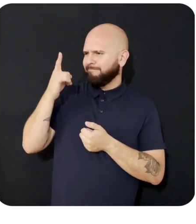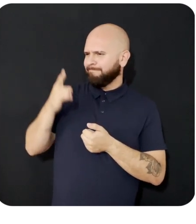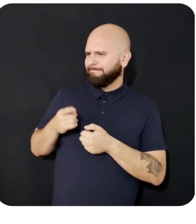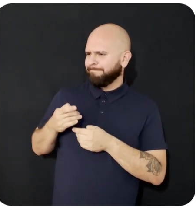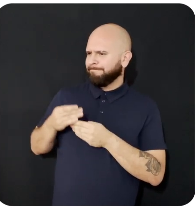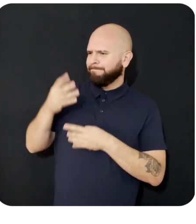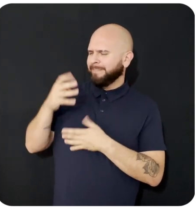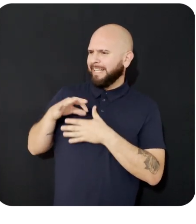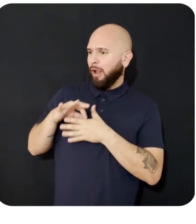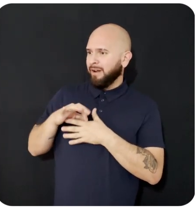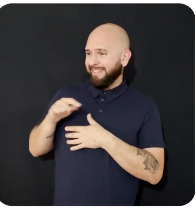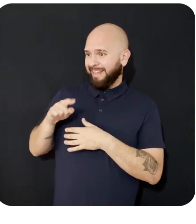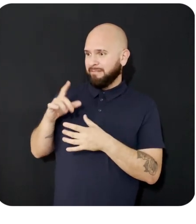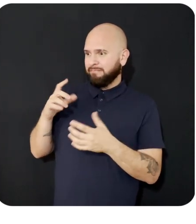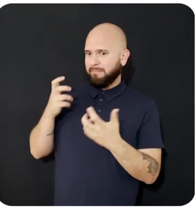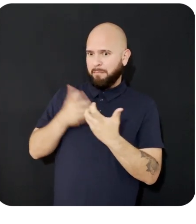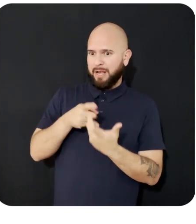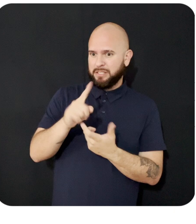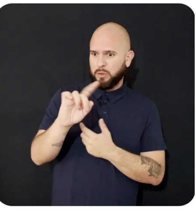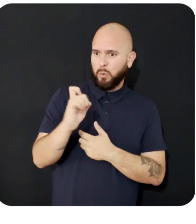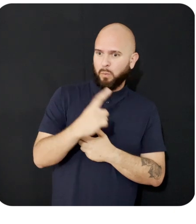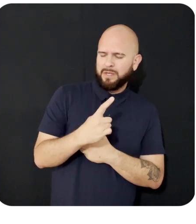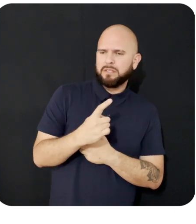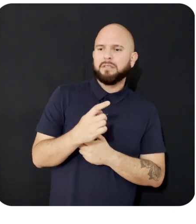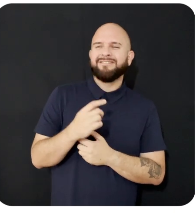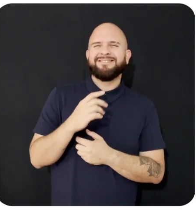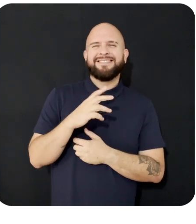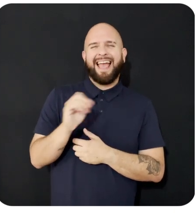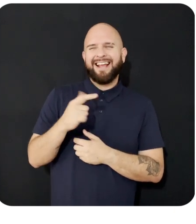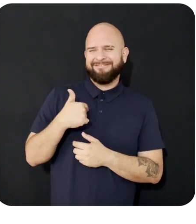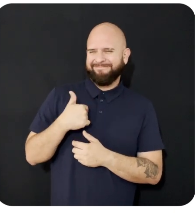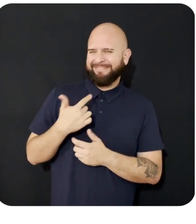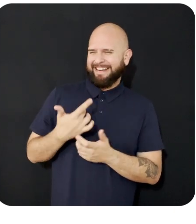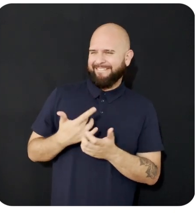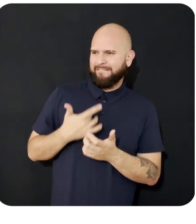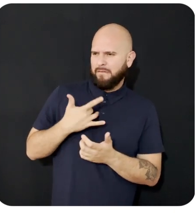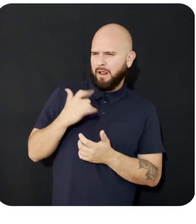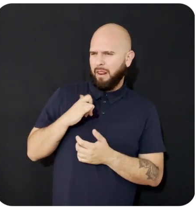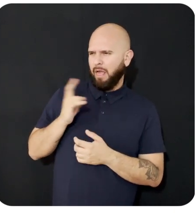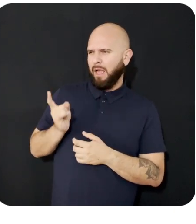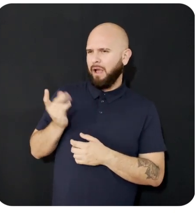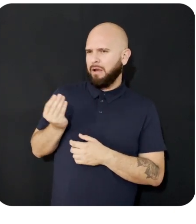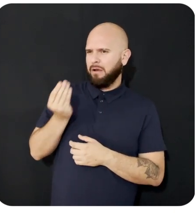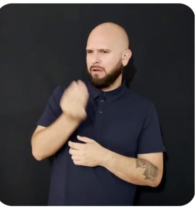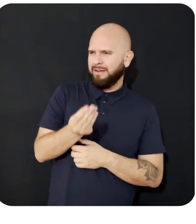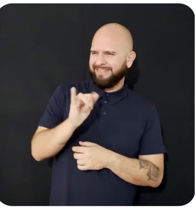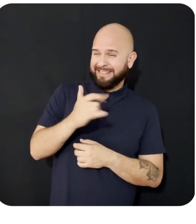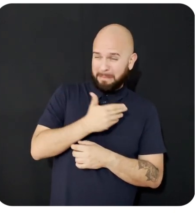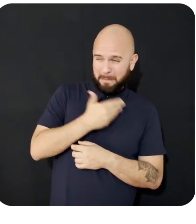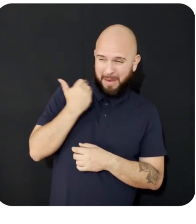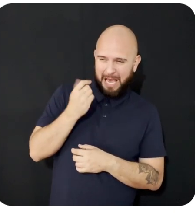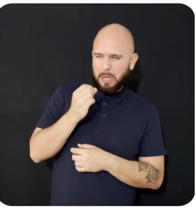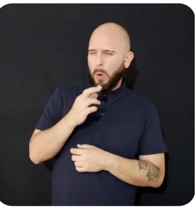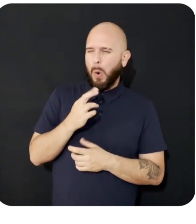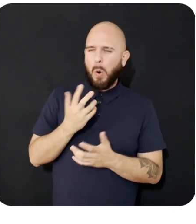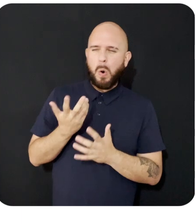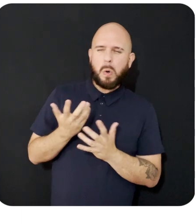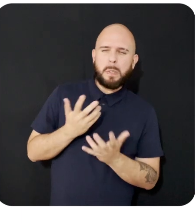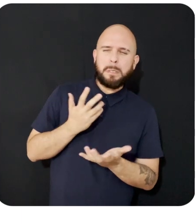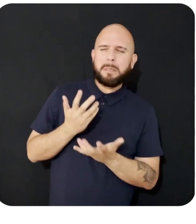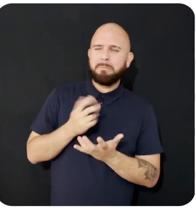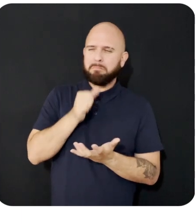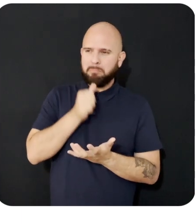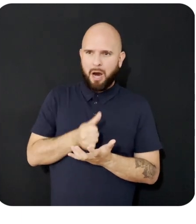or not surfacing the video or link is the best action for a given user's question. Hopefully,